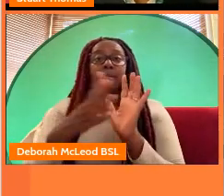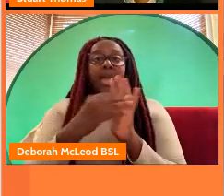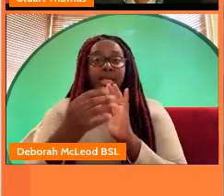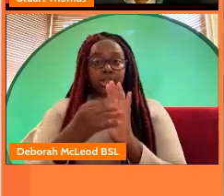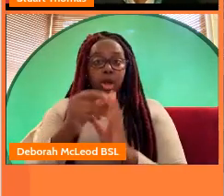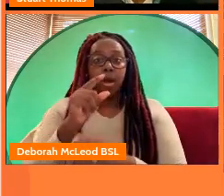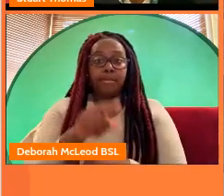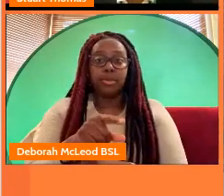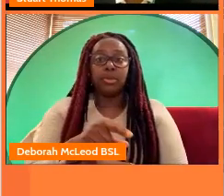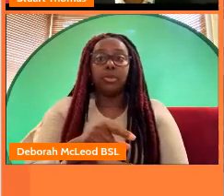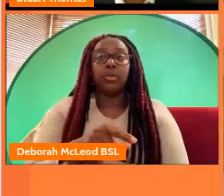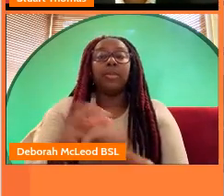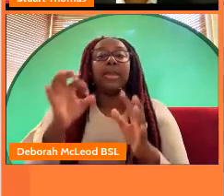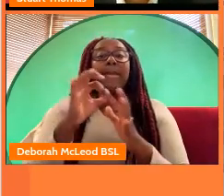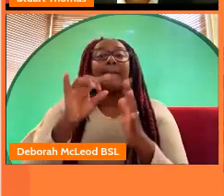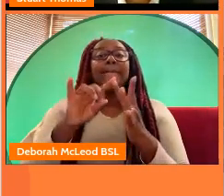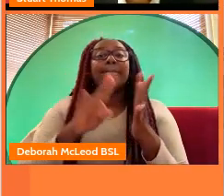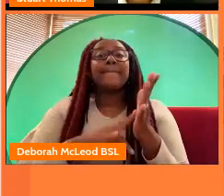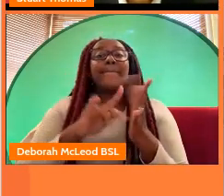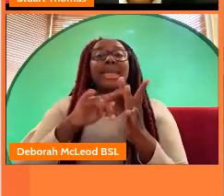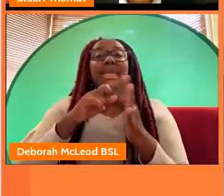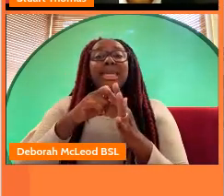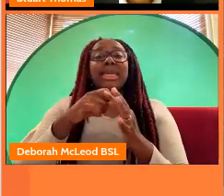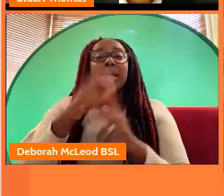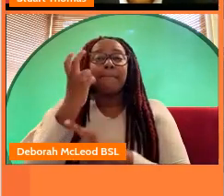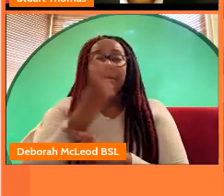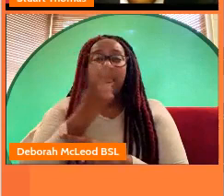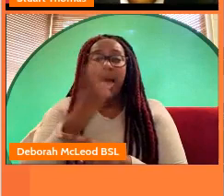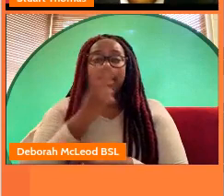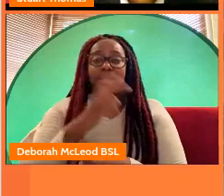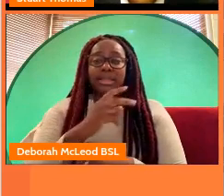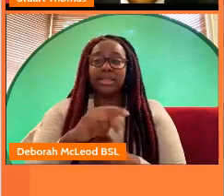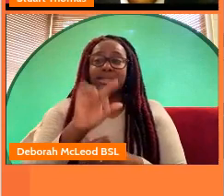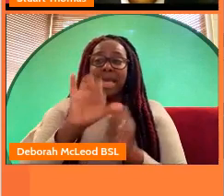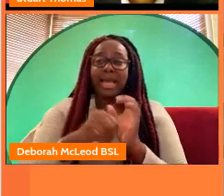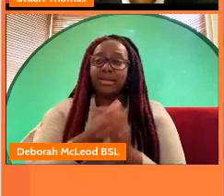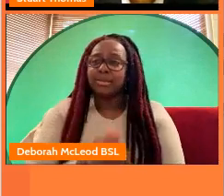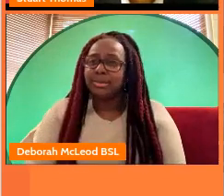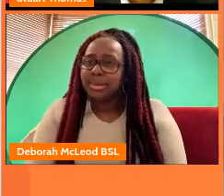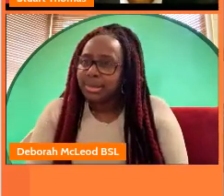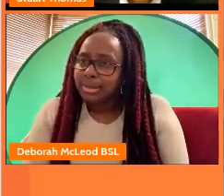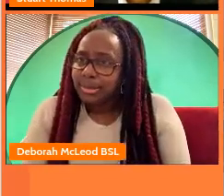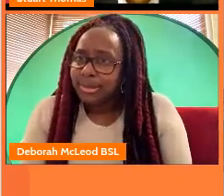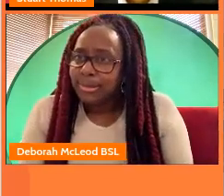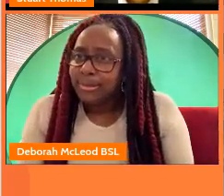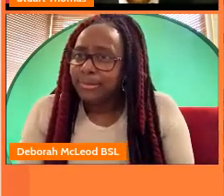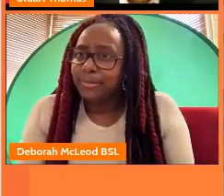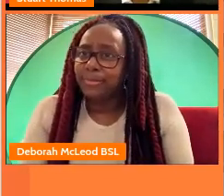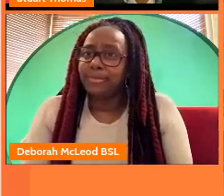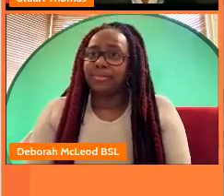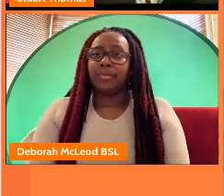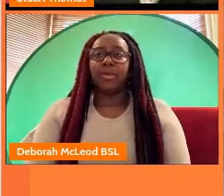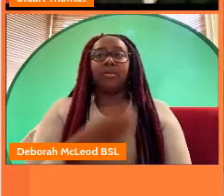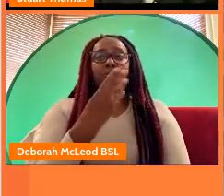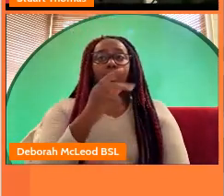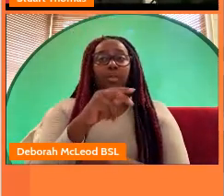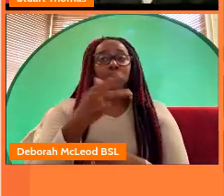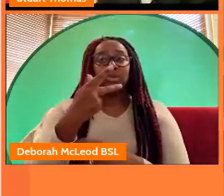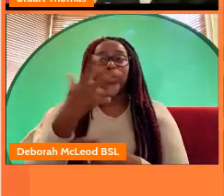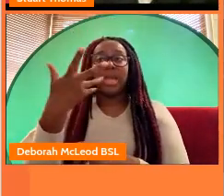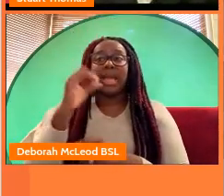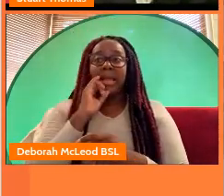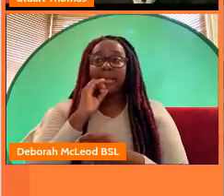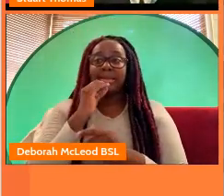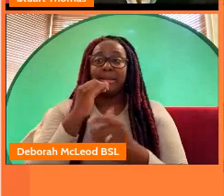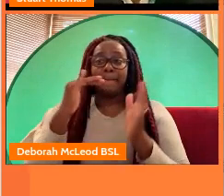success of peaky blinders it contributed to 42.8 million tourists visiting birmingham in 2019 and father brown enjoys